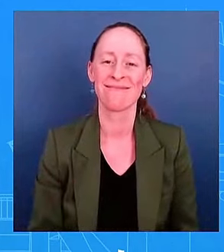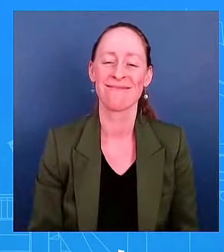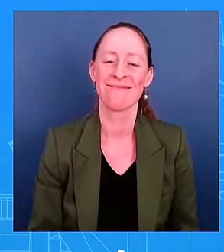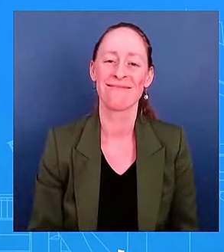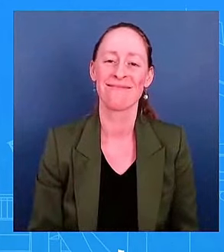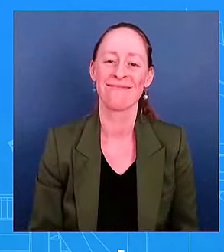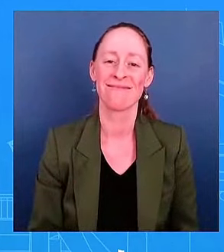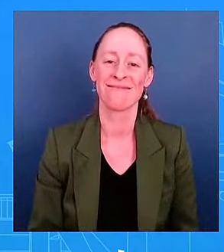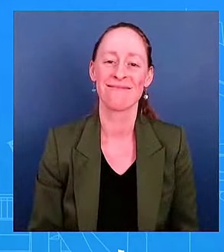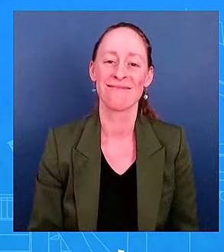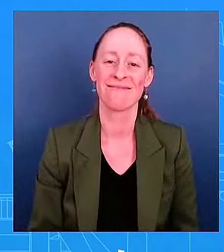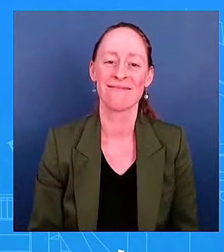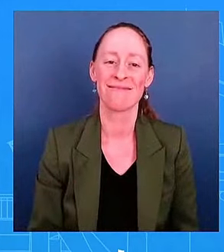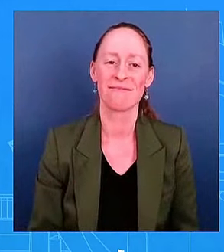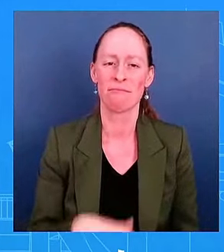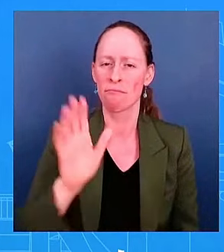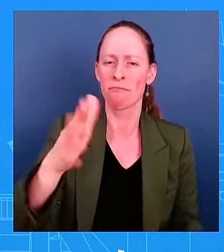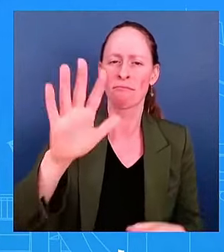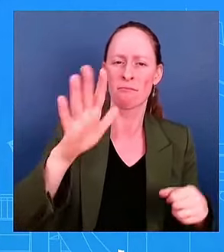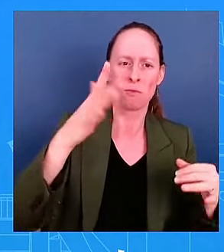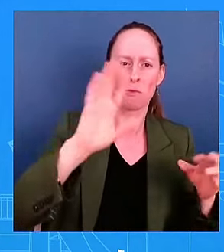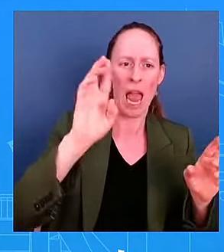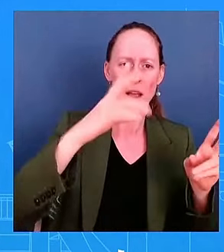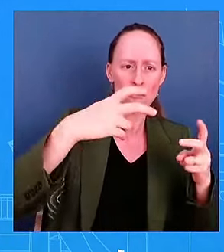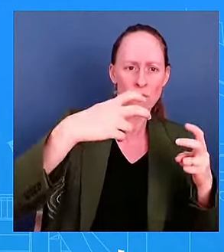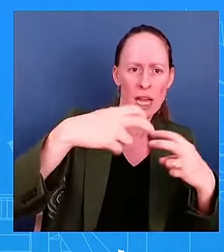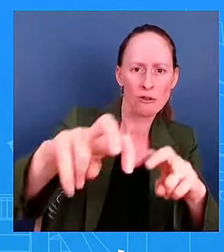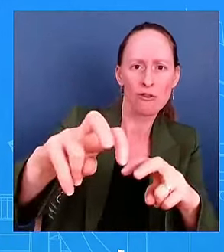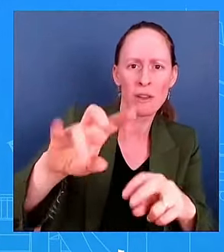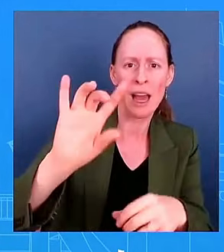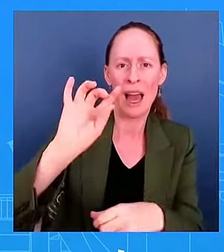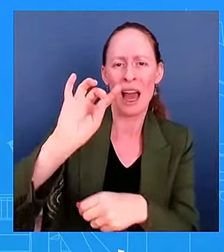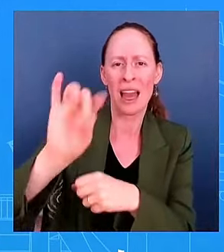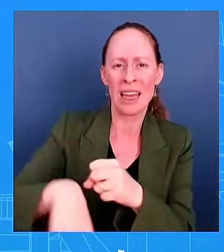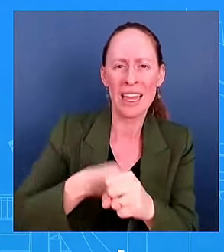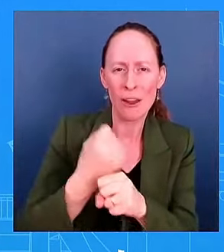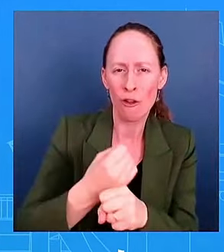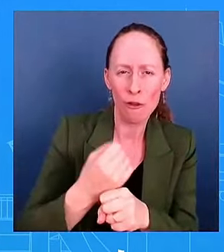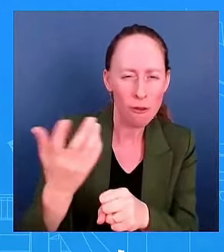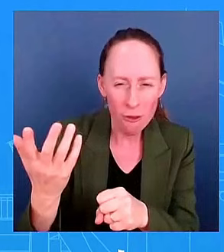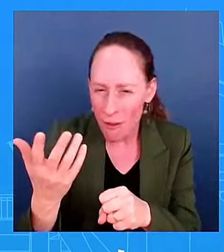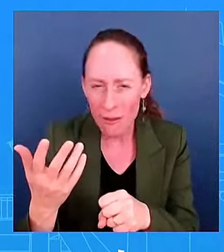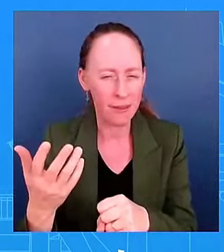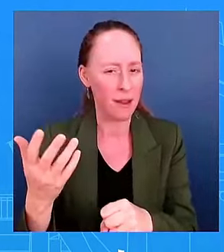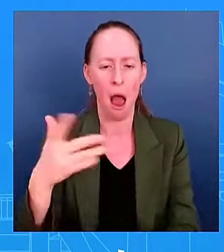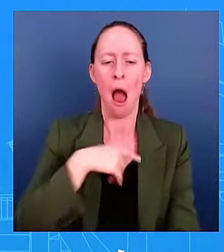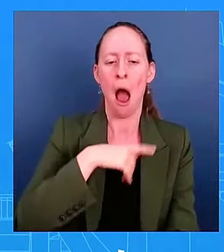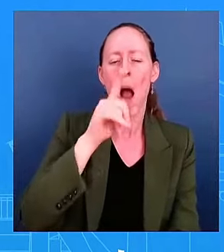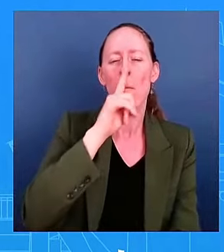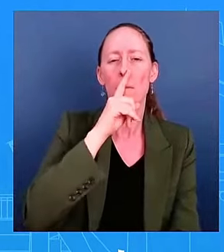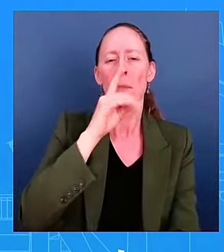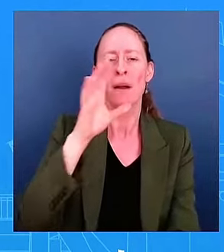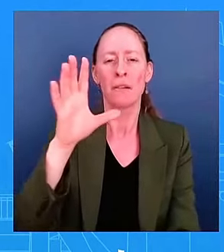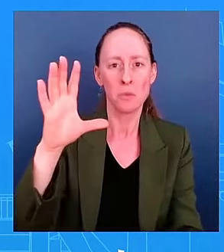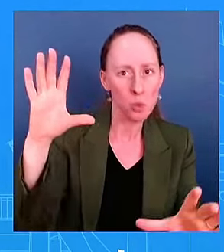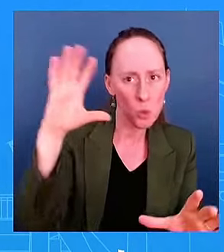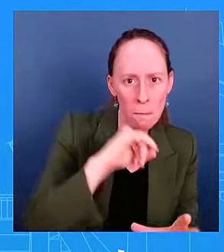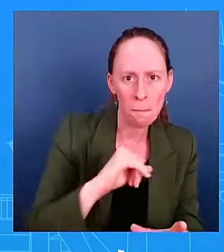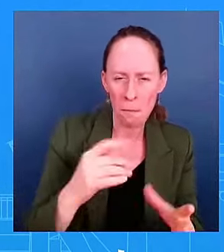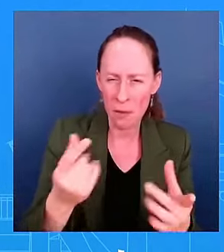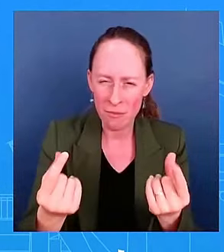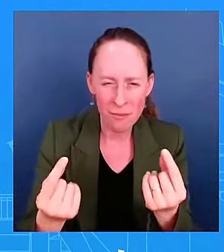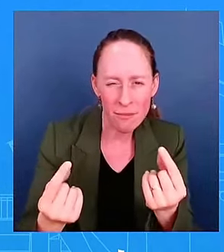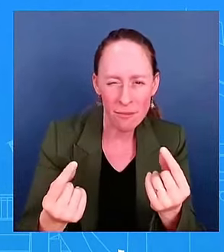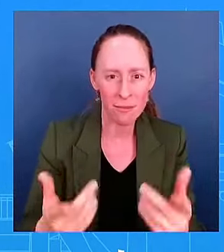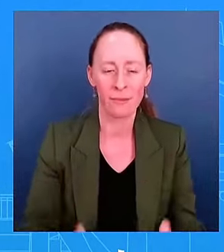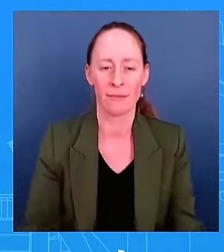to get into speculation from here. But you asked me if that his remarks and statement still stands. Yes, it